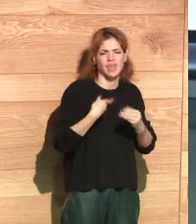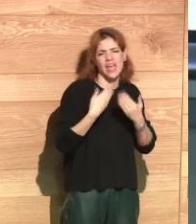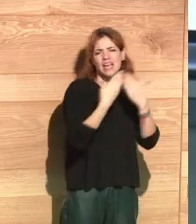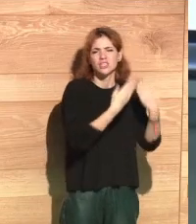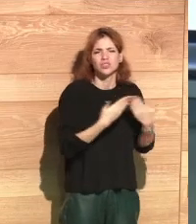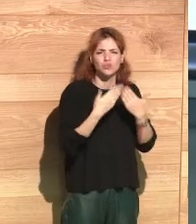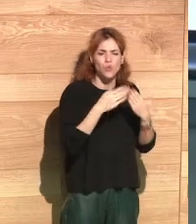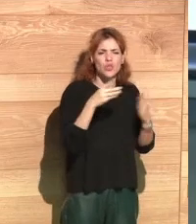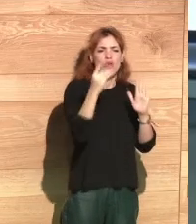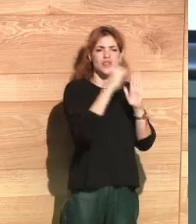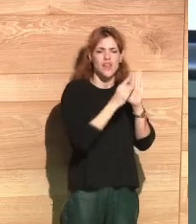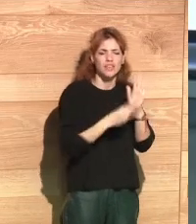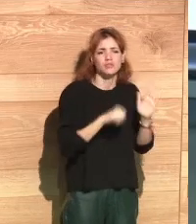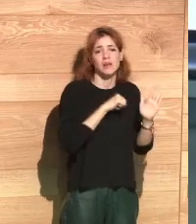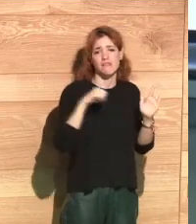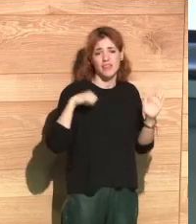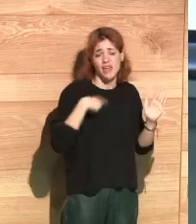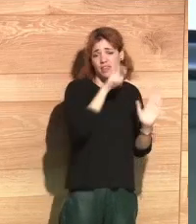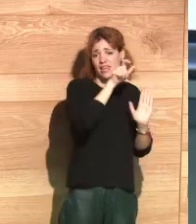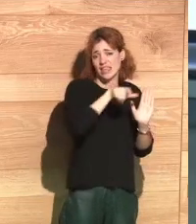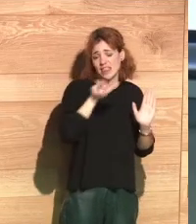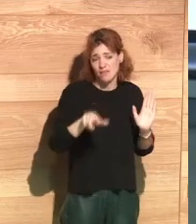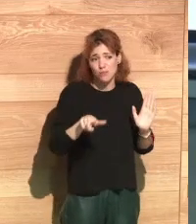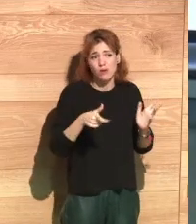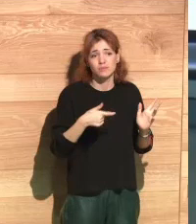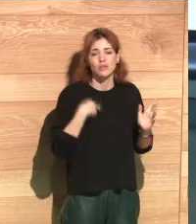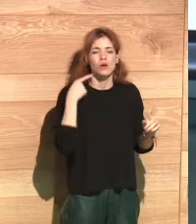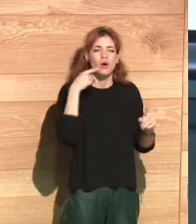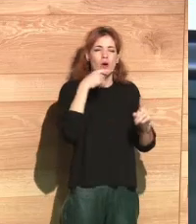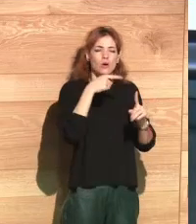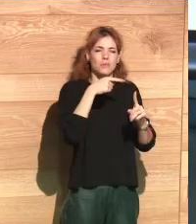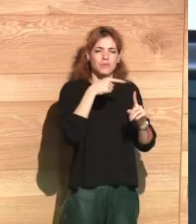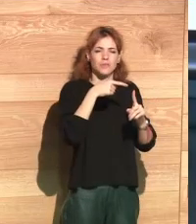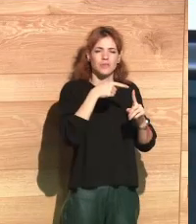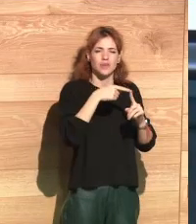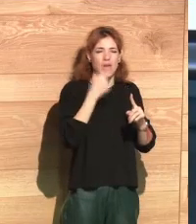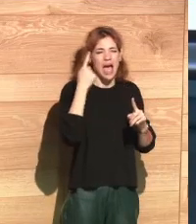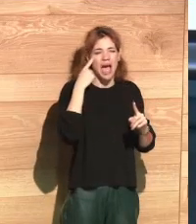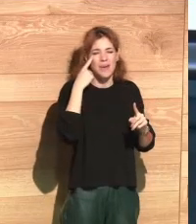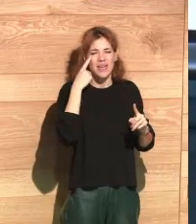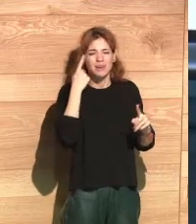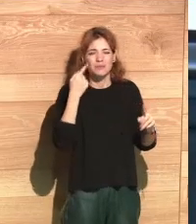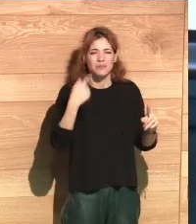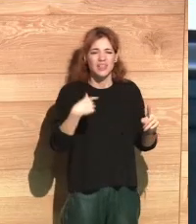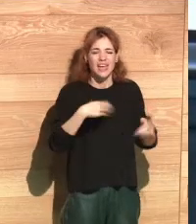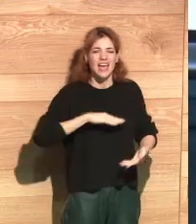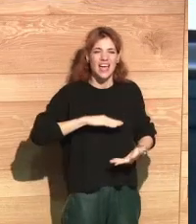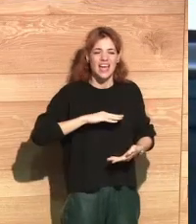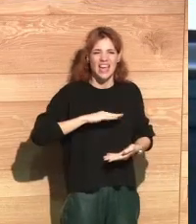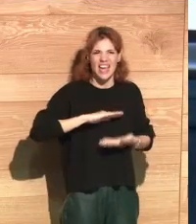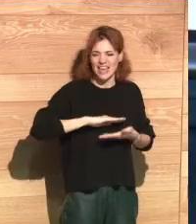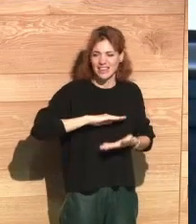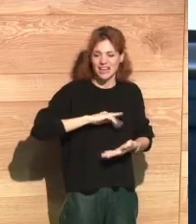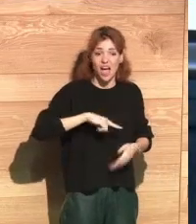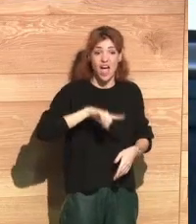two years on this report, Data Privacy on the Individual, to understand better what